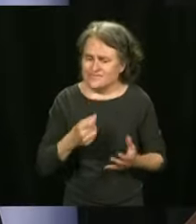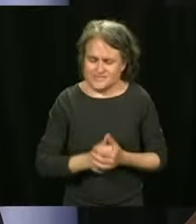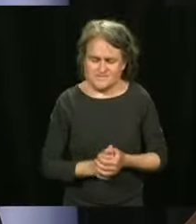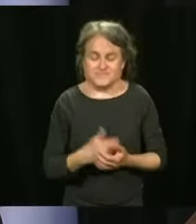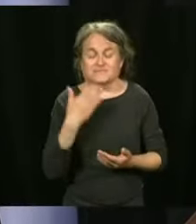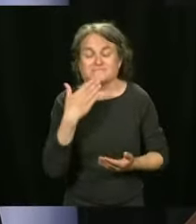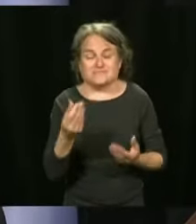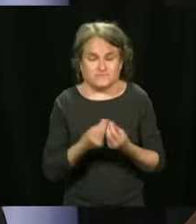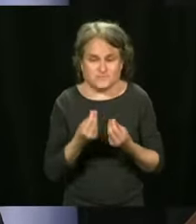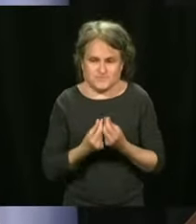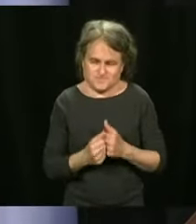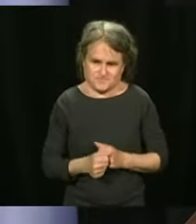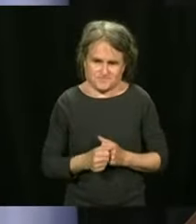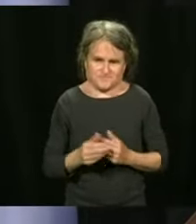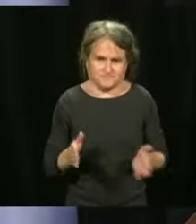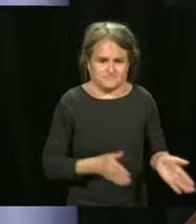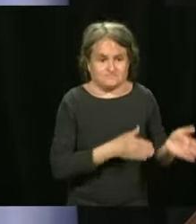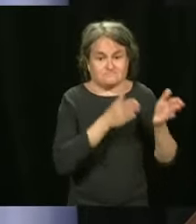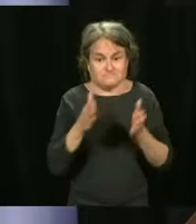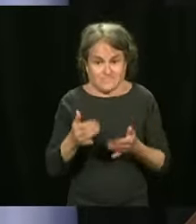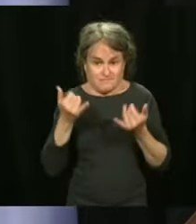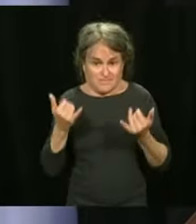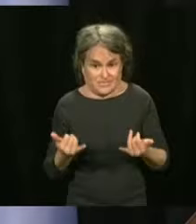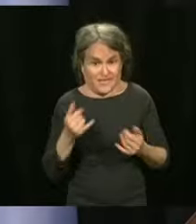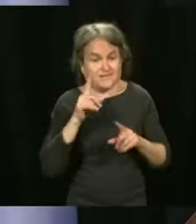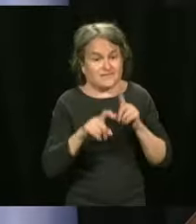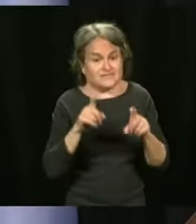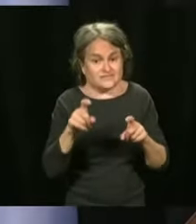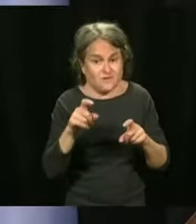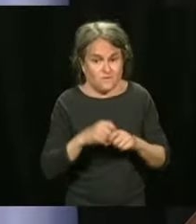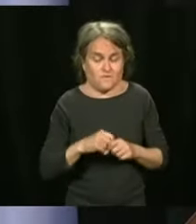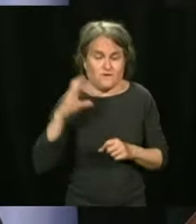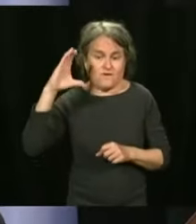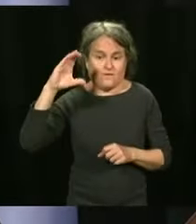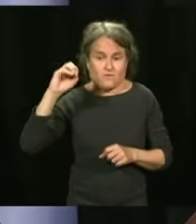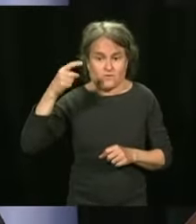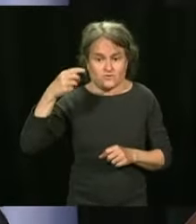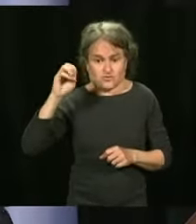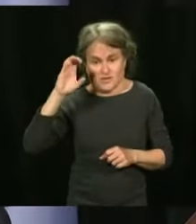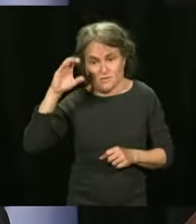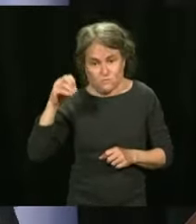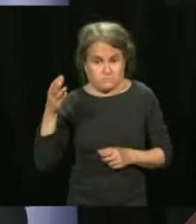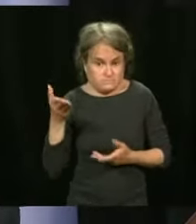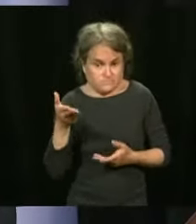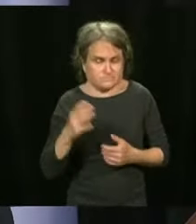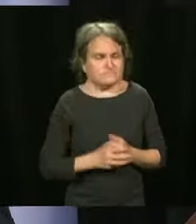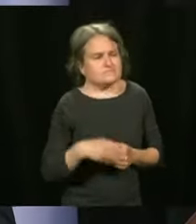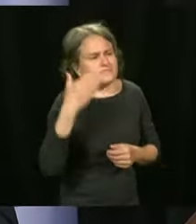We are now at the question period. Mr. Lacroix, question. Hello.